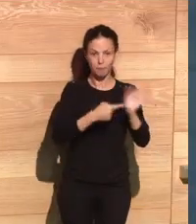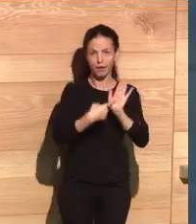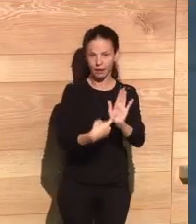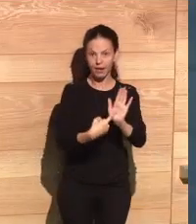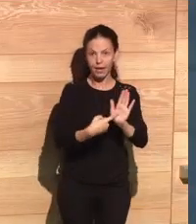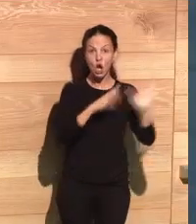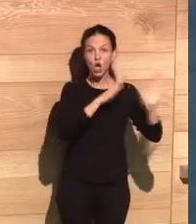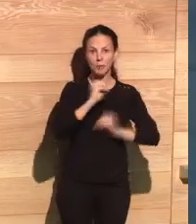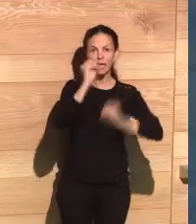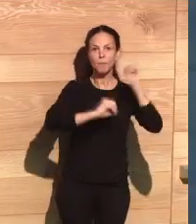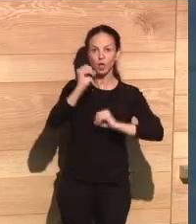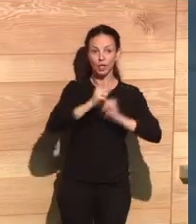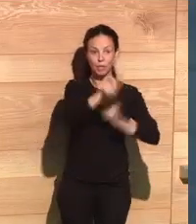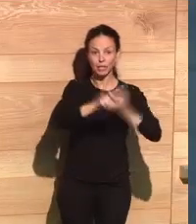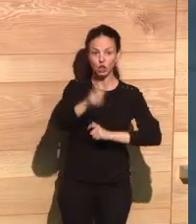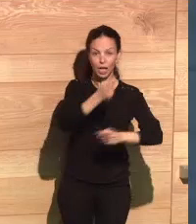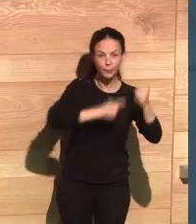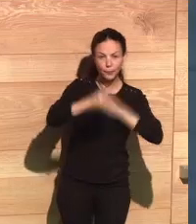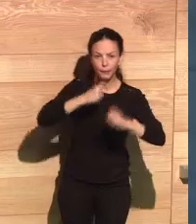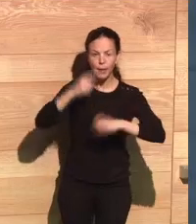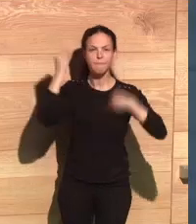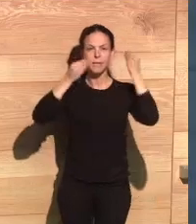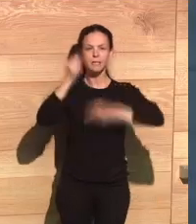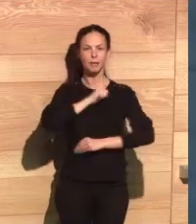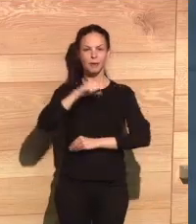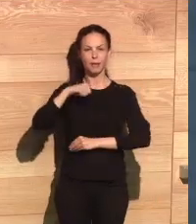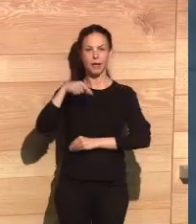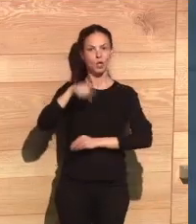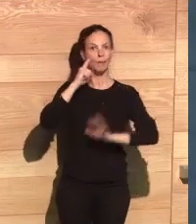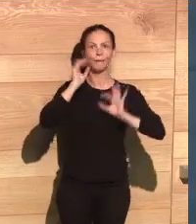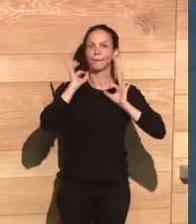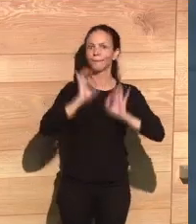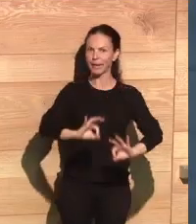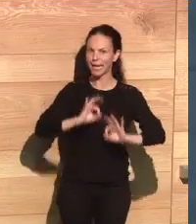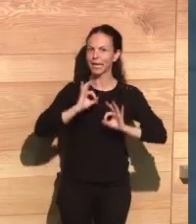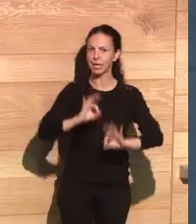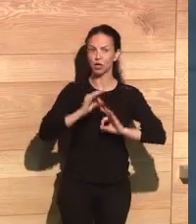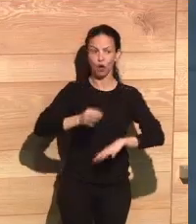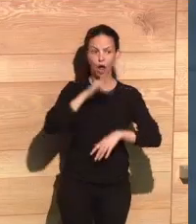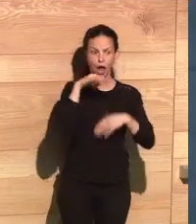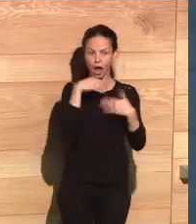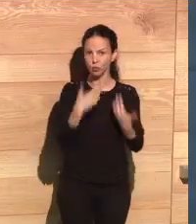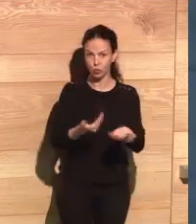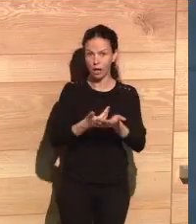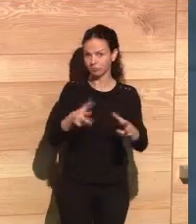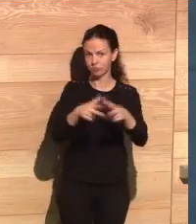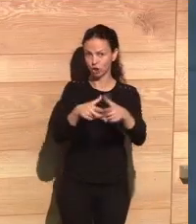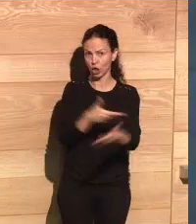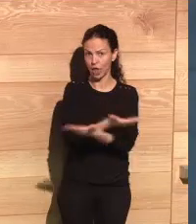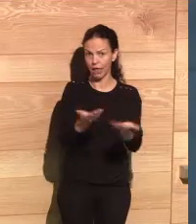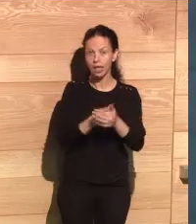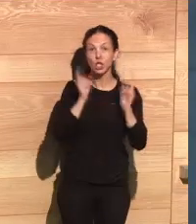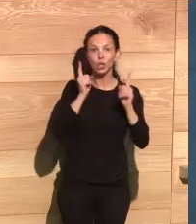data from the report. And almost 90% consider that privacy is one of the